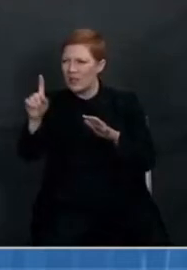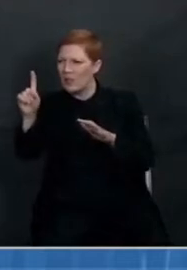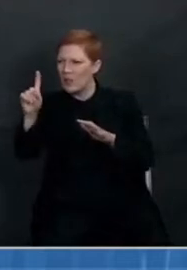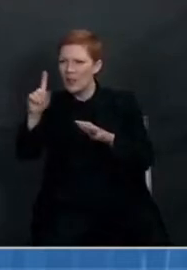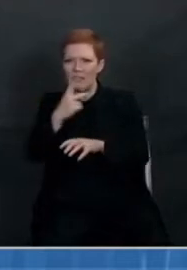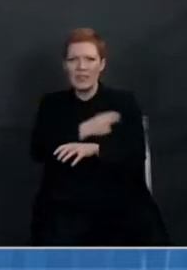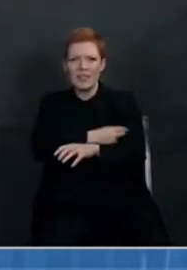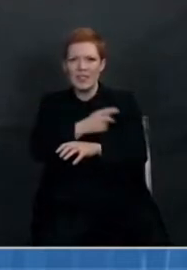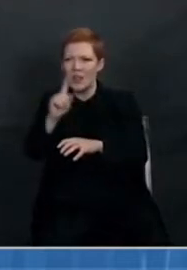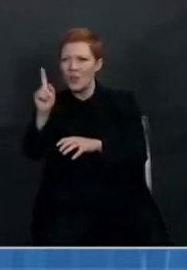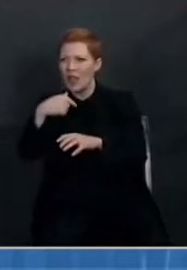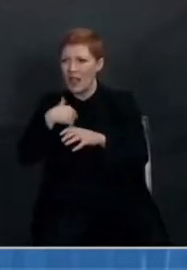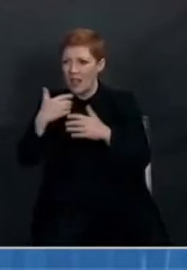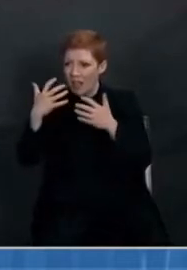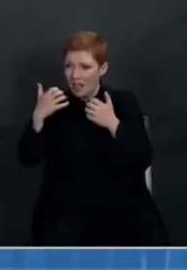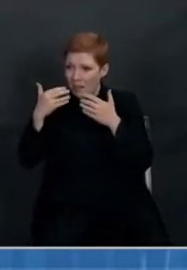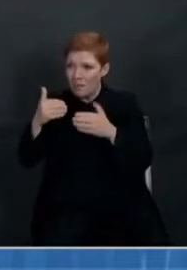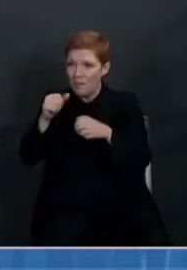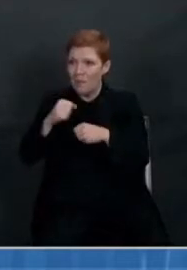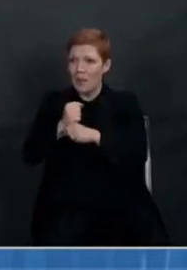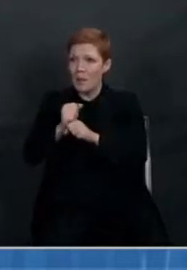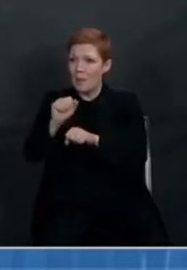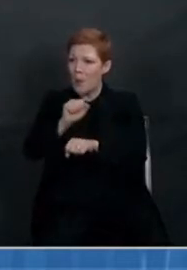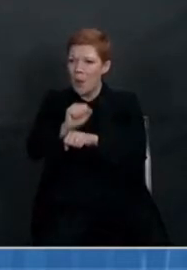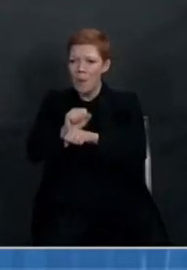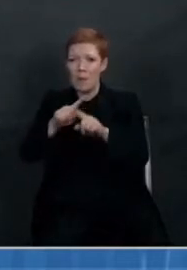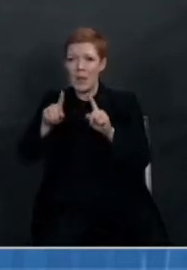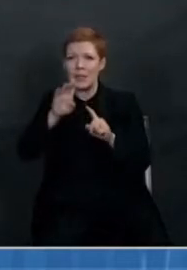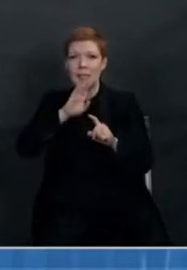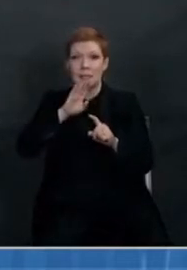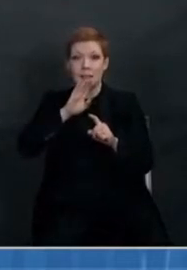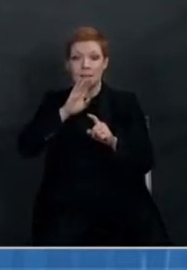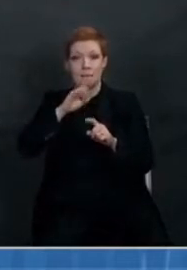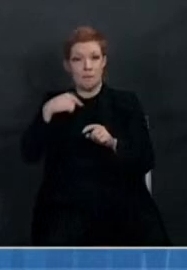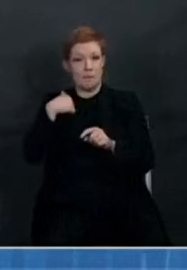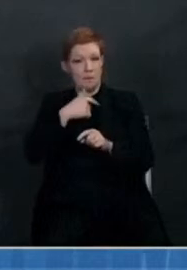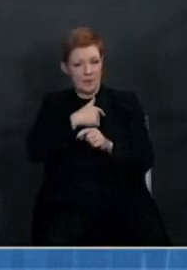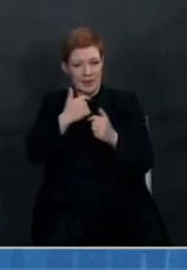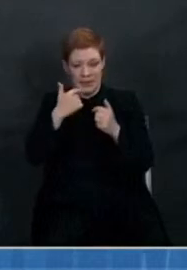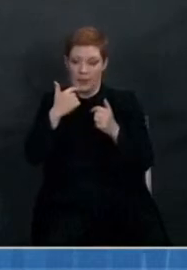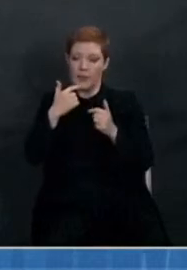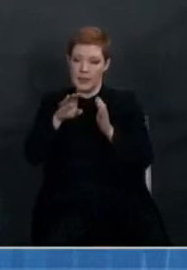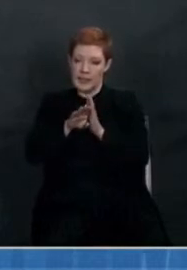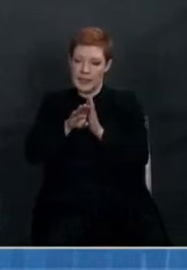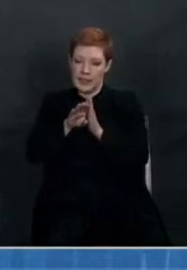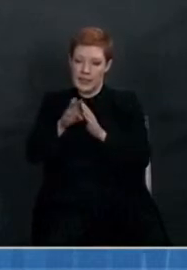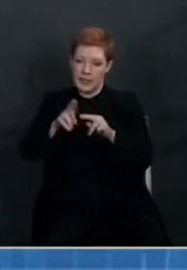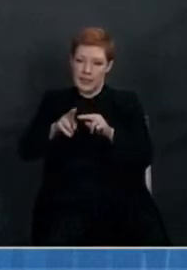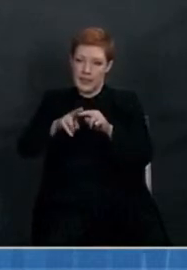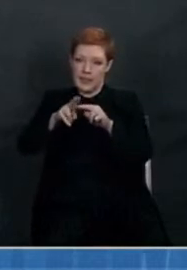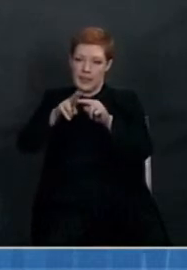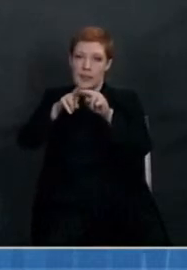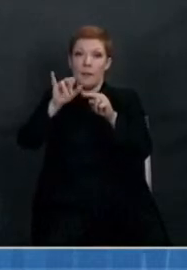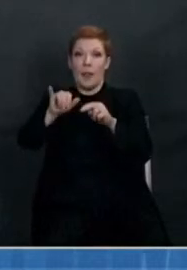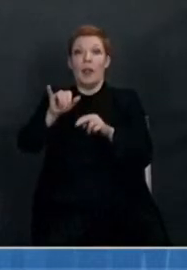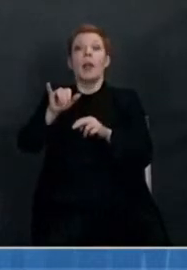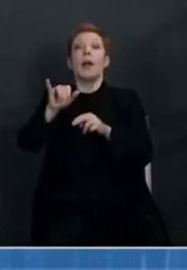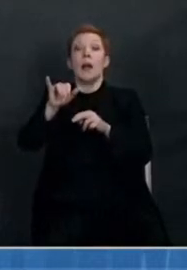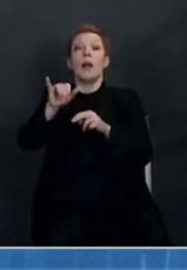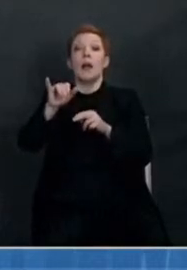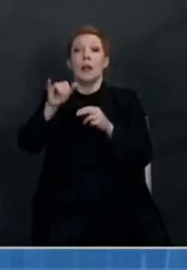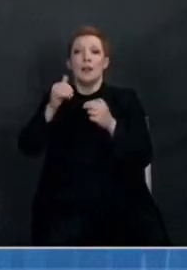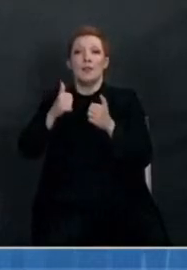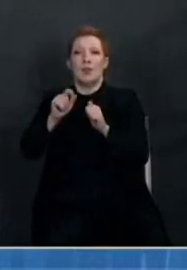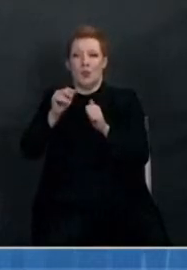vaccines are available. We have been steadily increasing the rate of vaccine administrations with a seven-day average now of